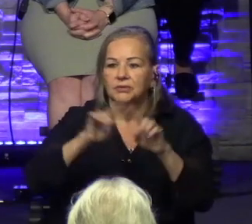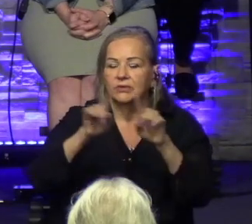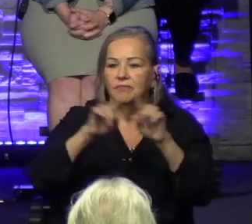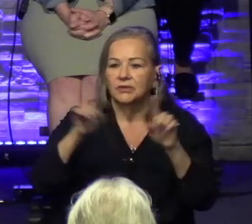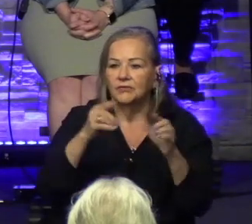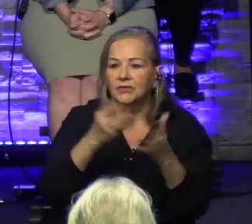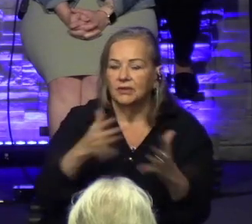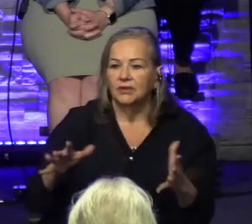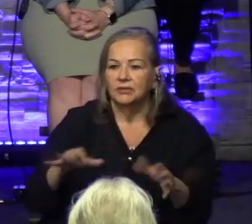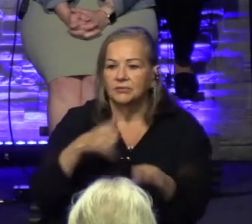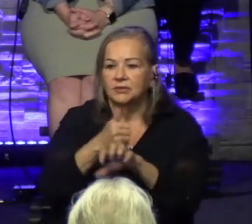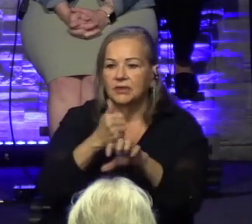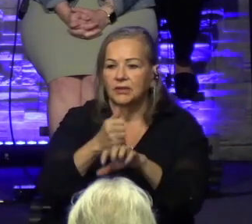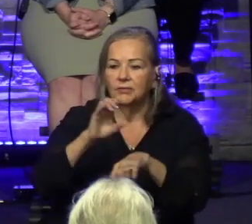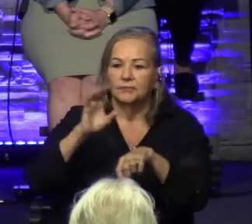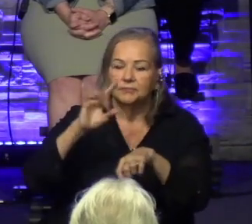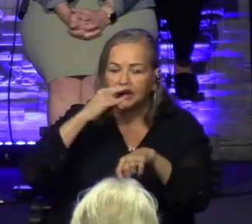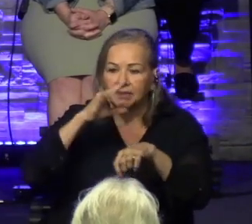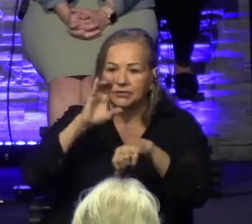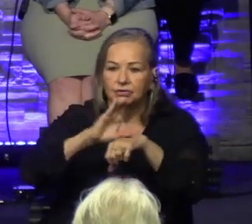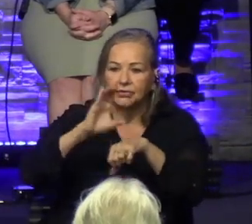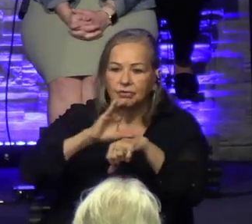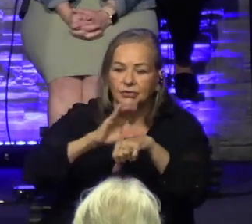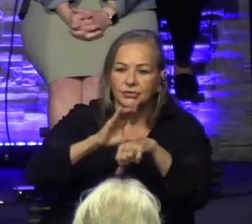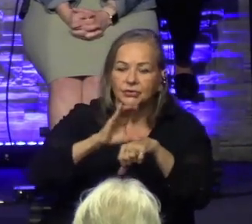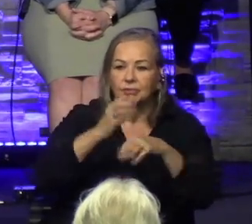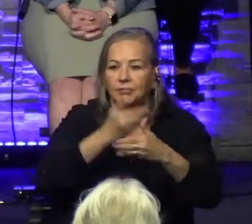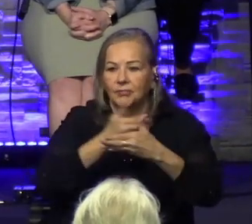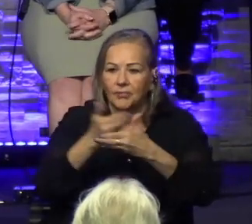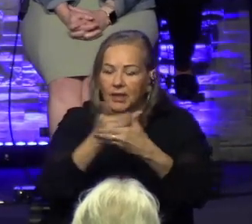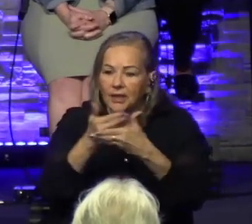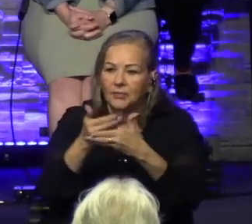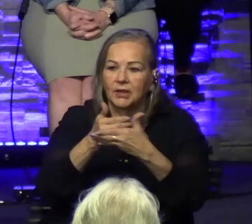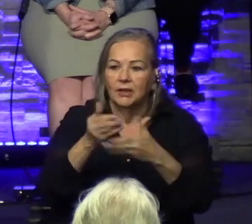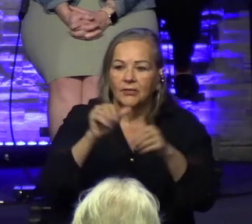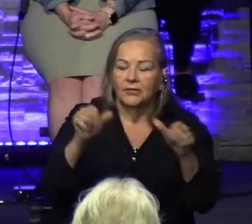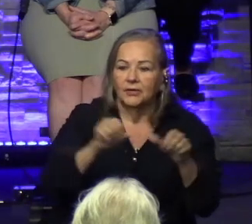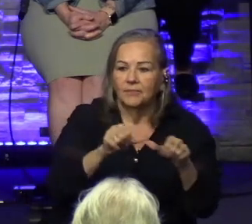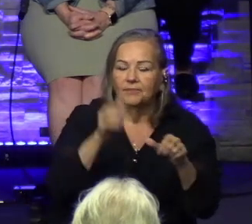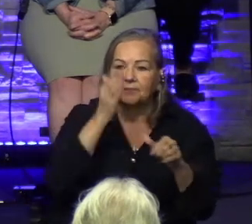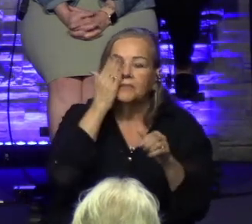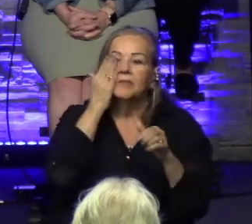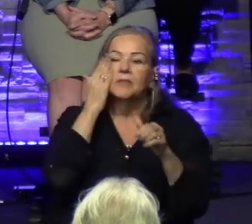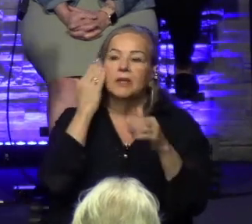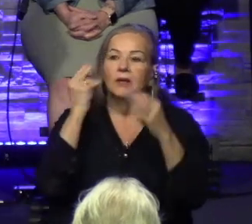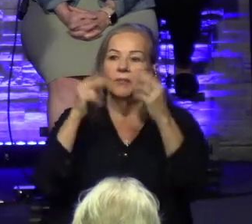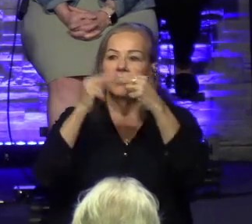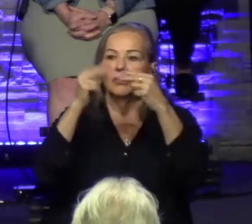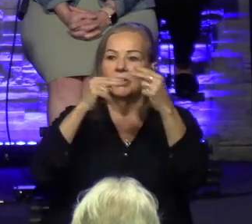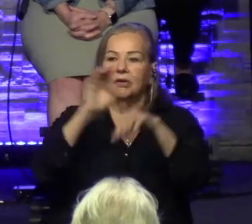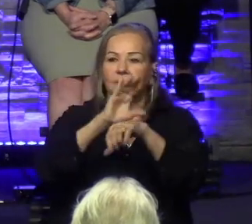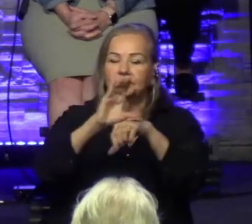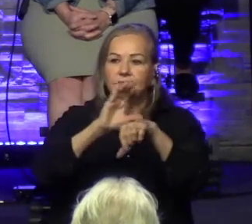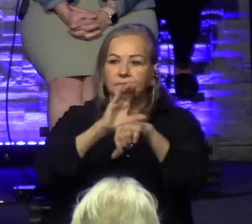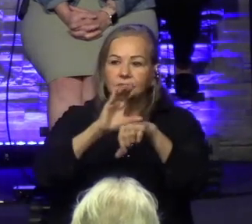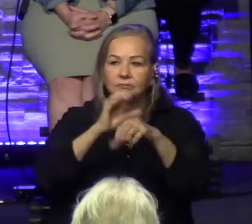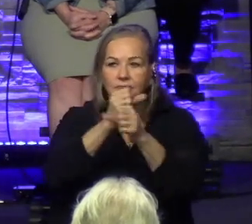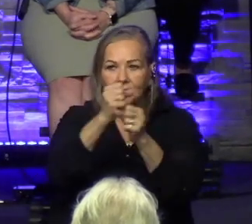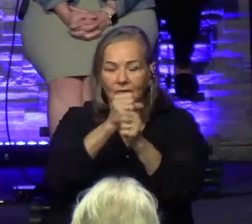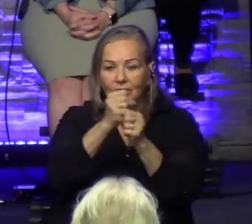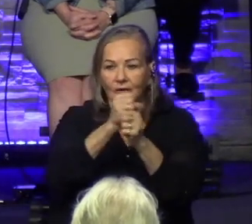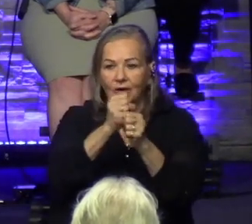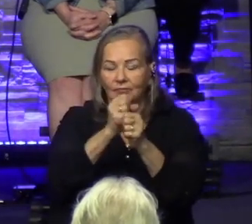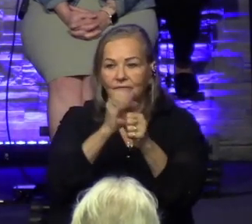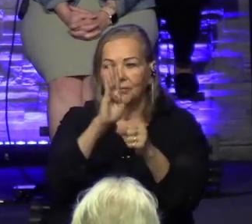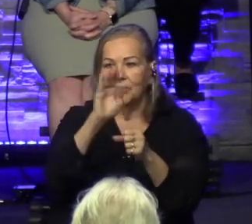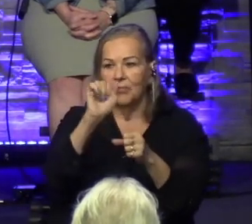We set up a kid's church and a toddler room and a nursery and built the coffee bars. And now, you know, that coffee bars, it's neat